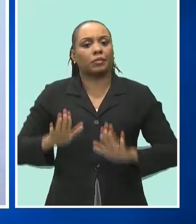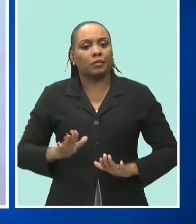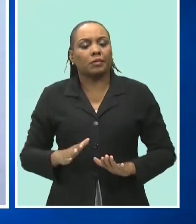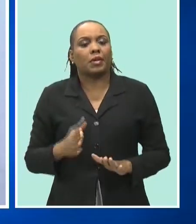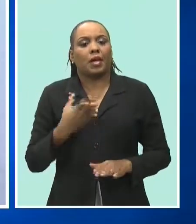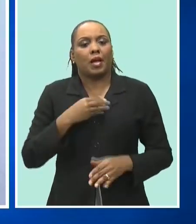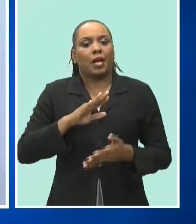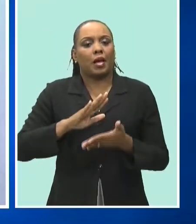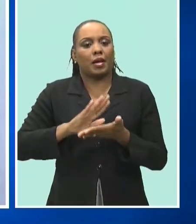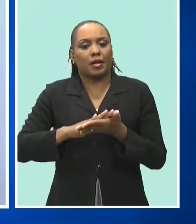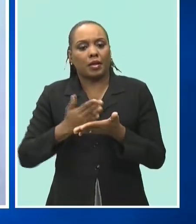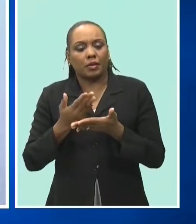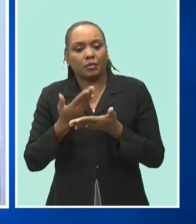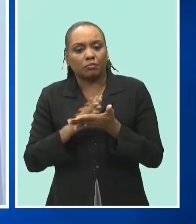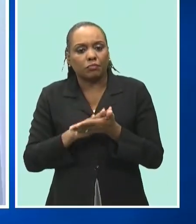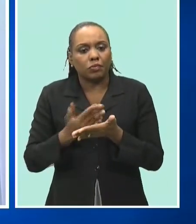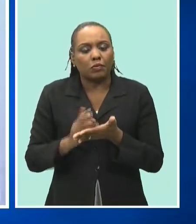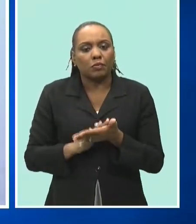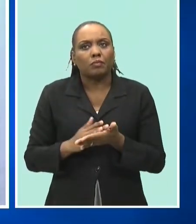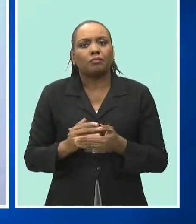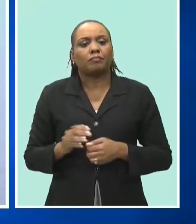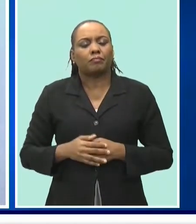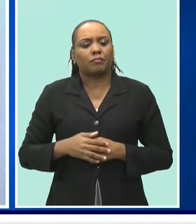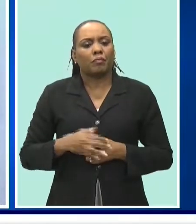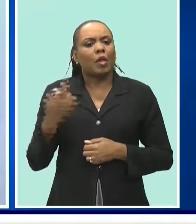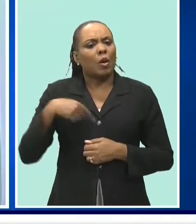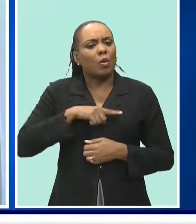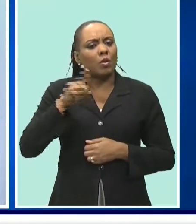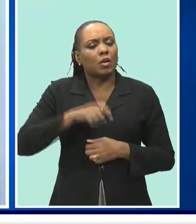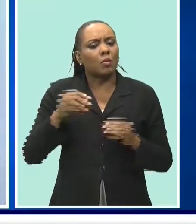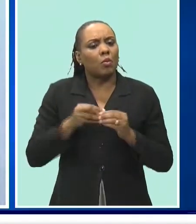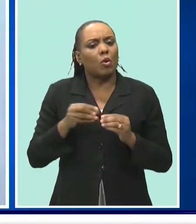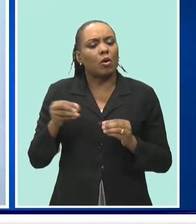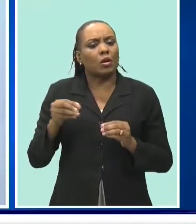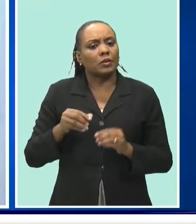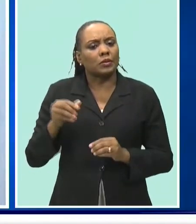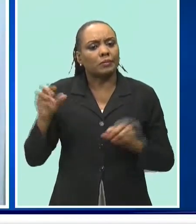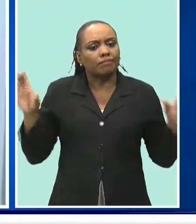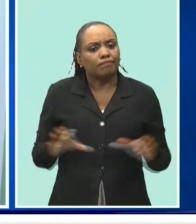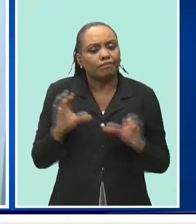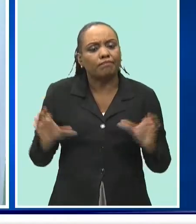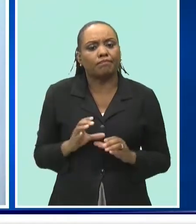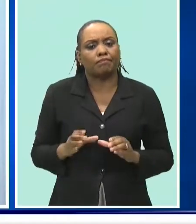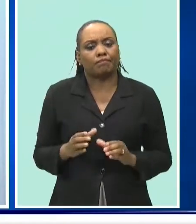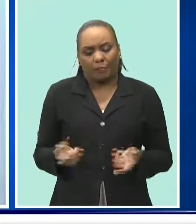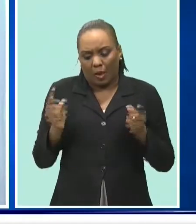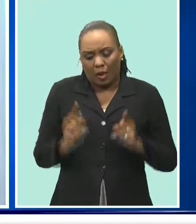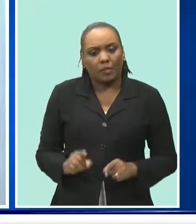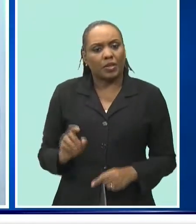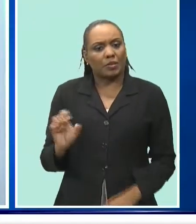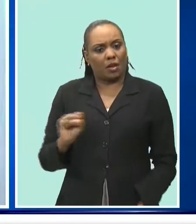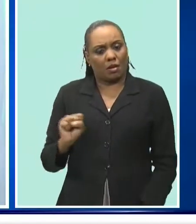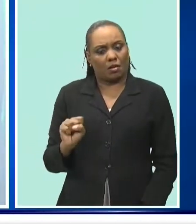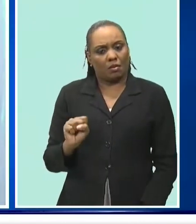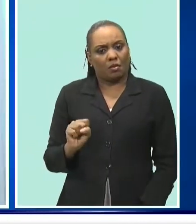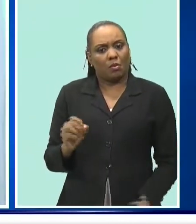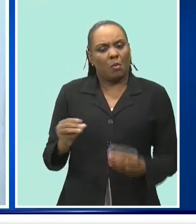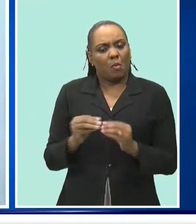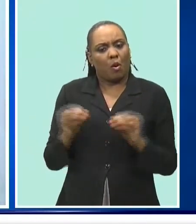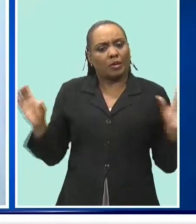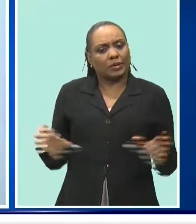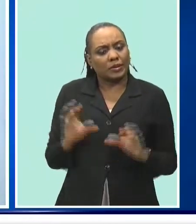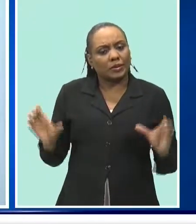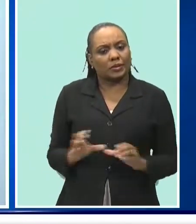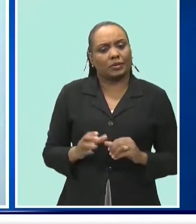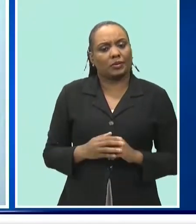to bring activity back to spite stone and that is one area where you can bring activity to spite